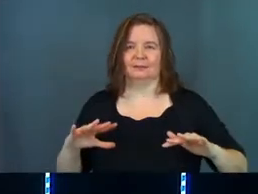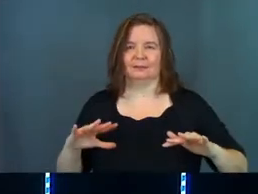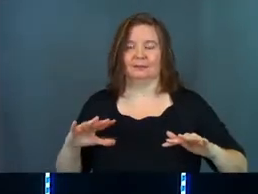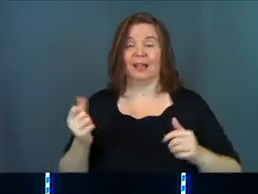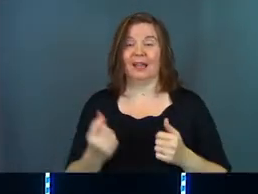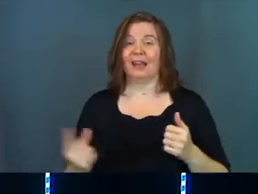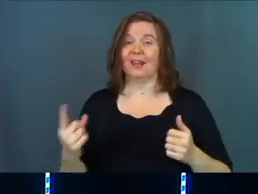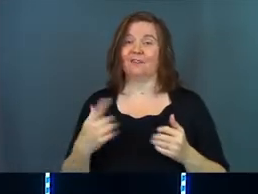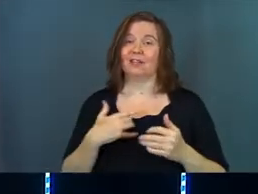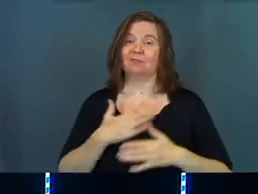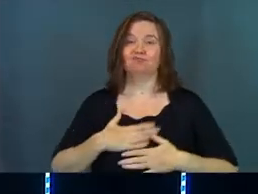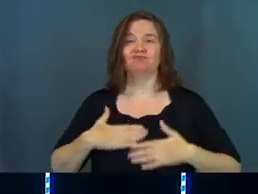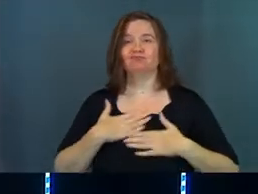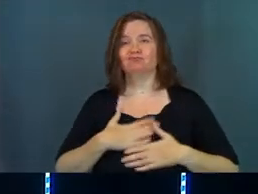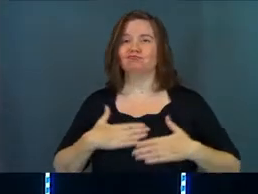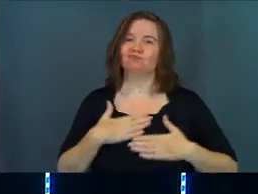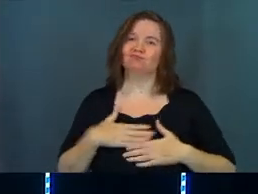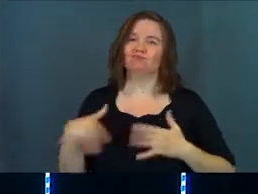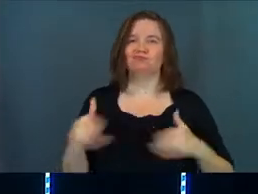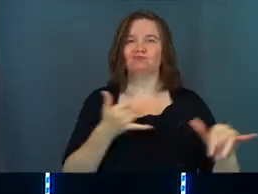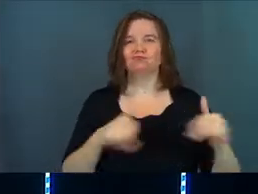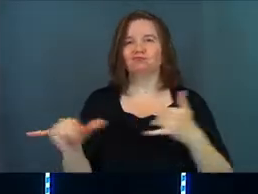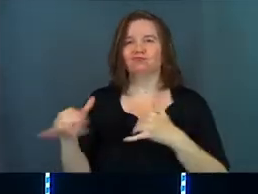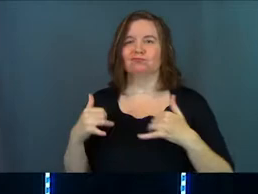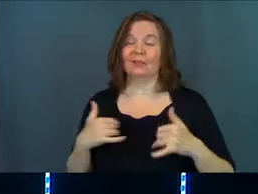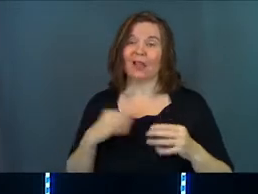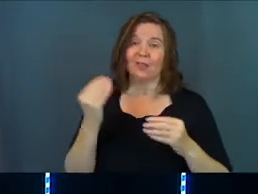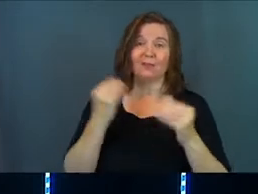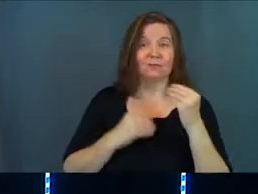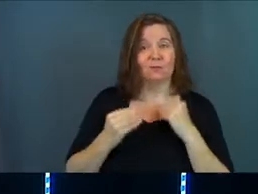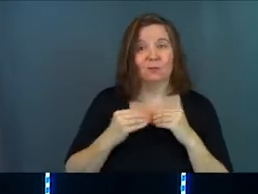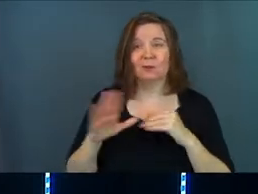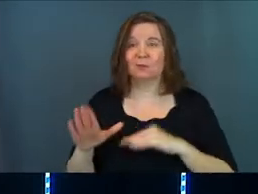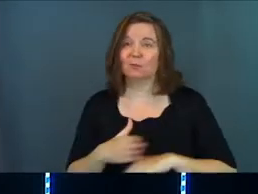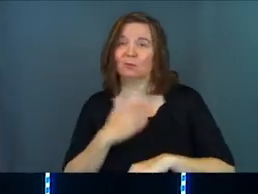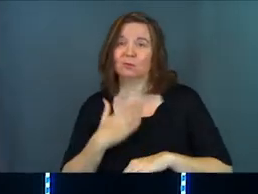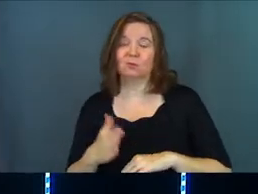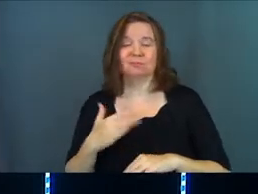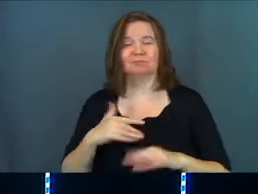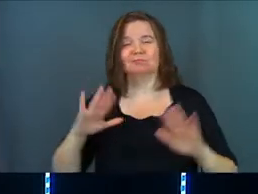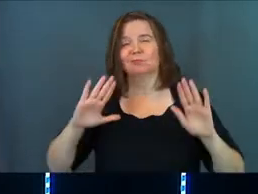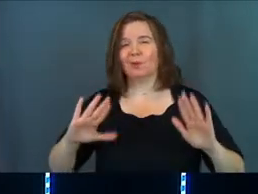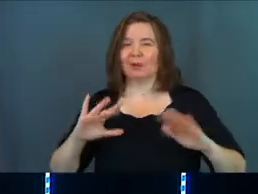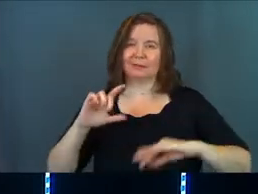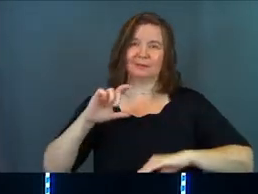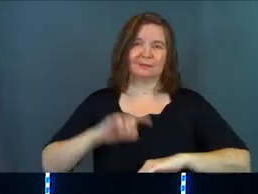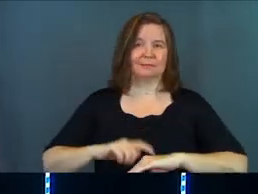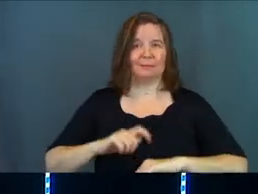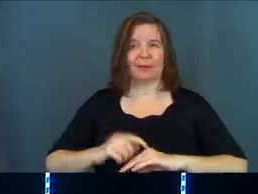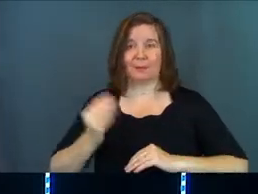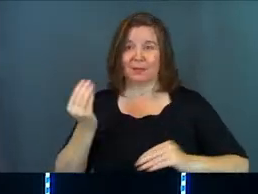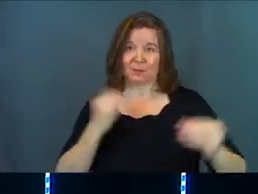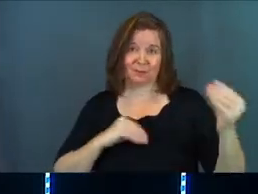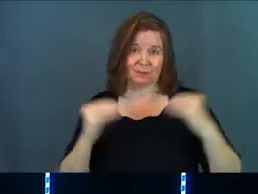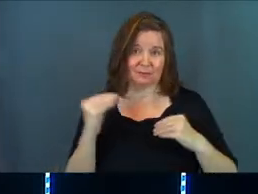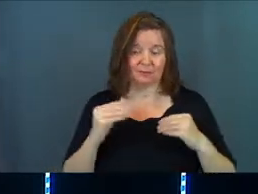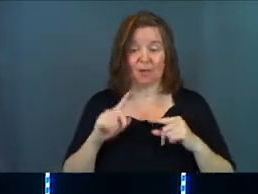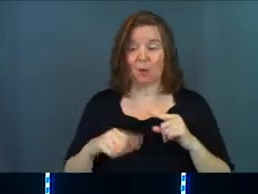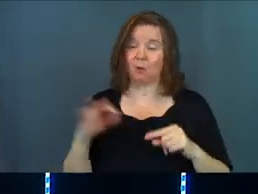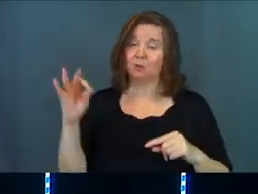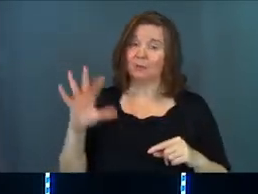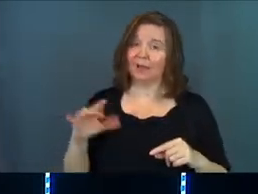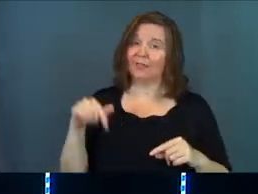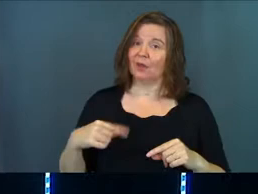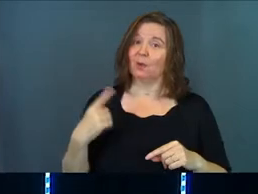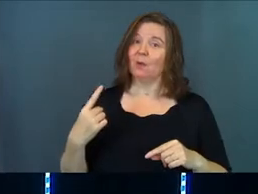And everybody gets to go party and there's food and there's music and it's a great time at the reception. And when you're a